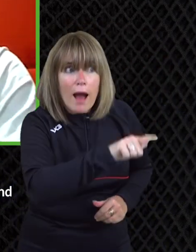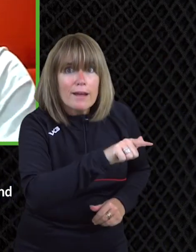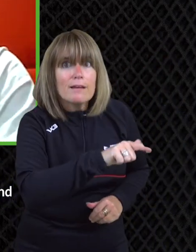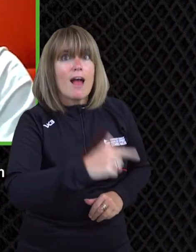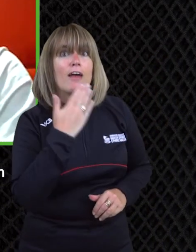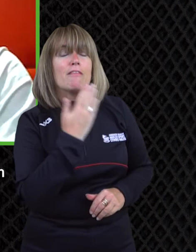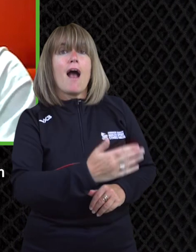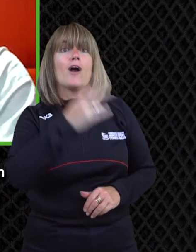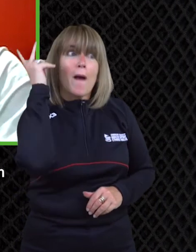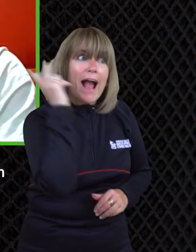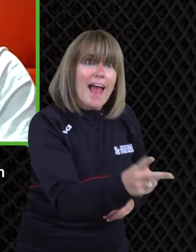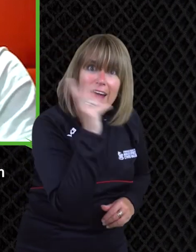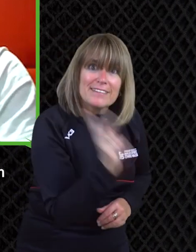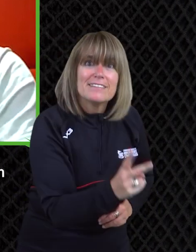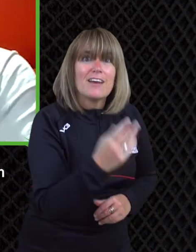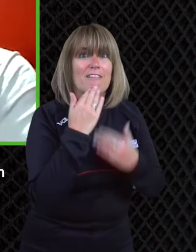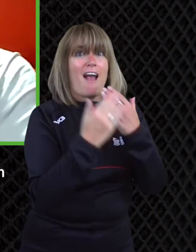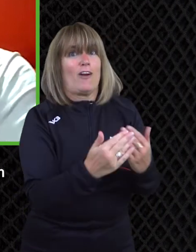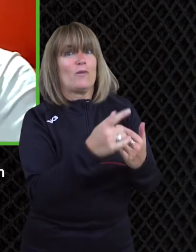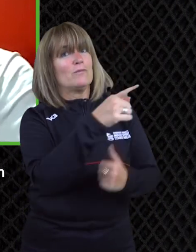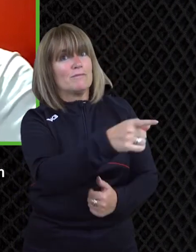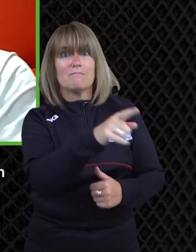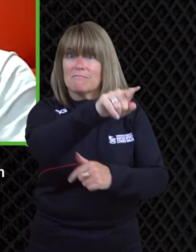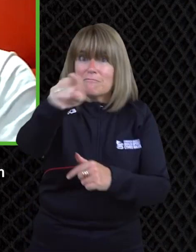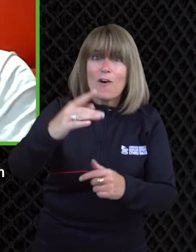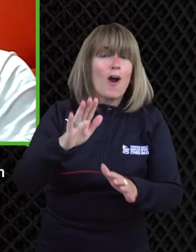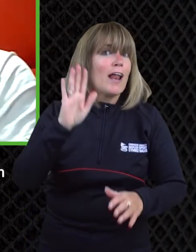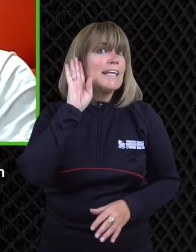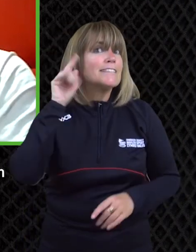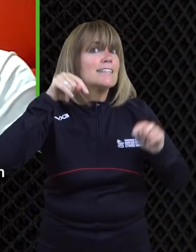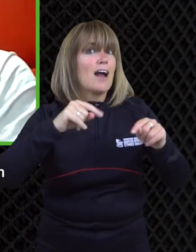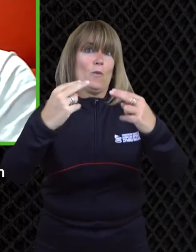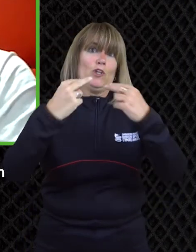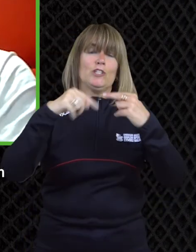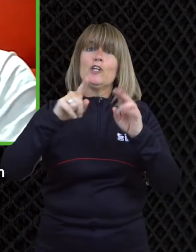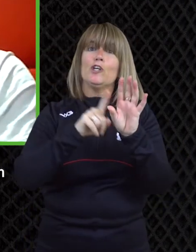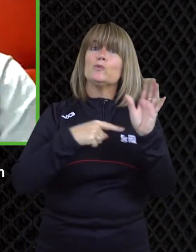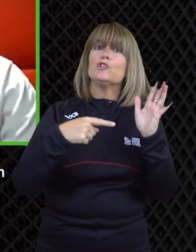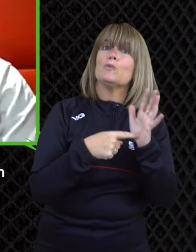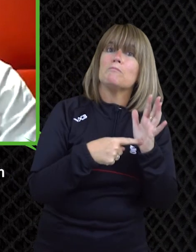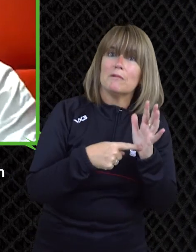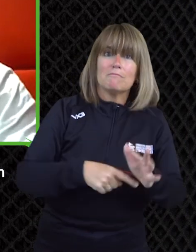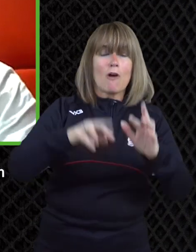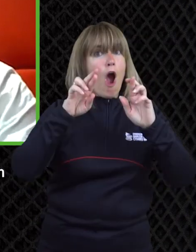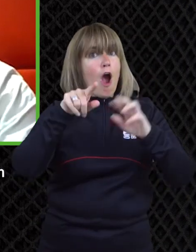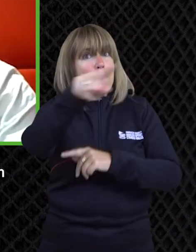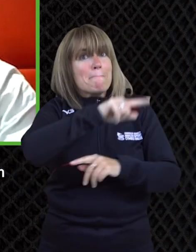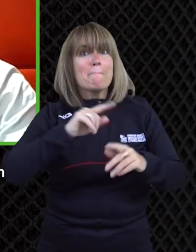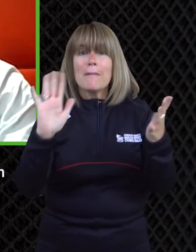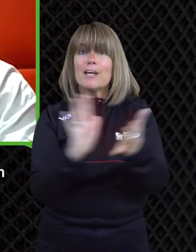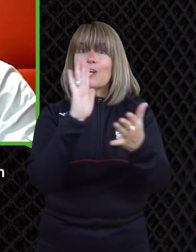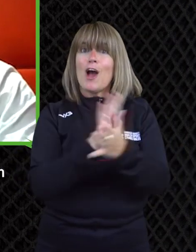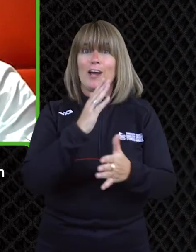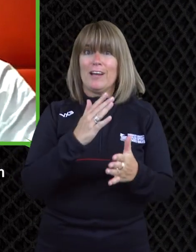no good luck and and thank you once again and thank you to those listening and watching on